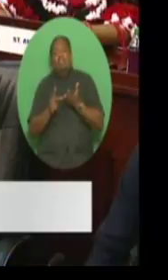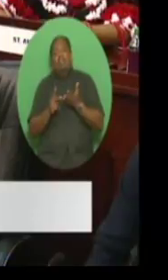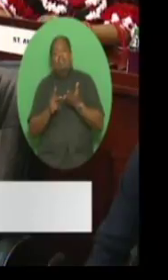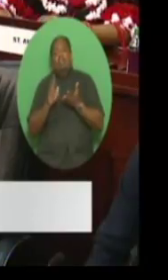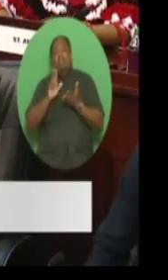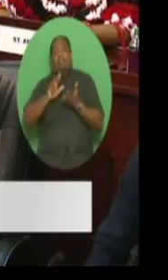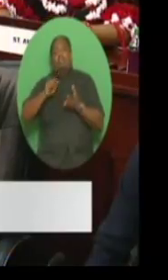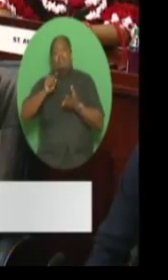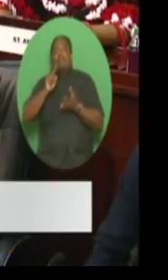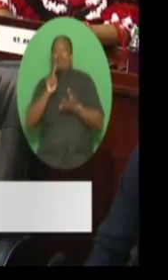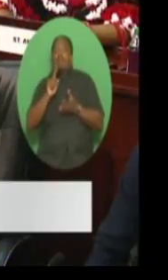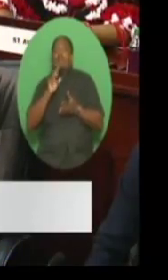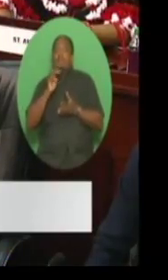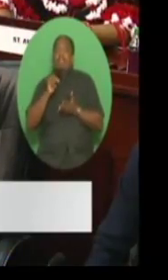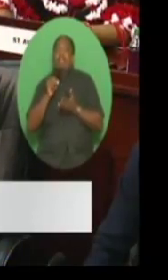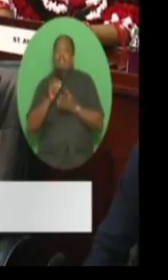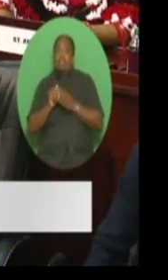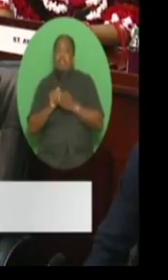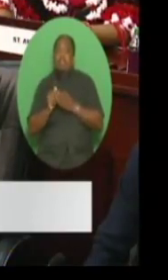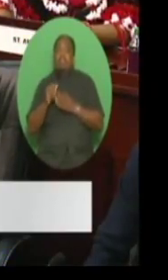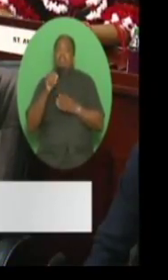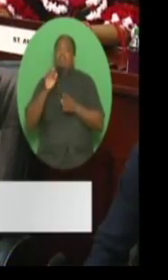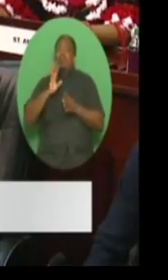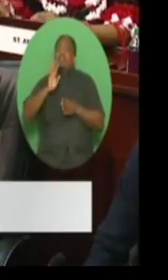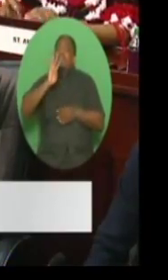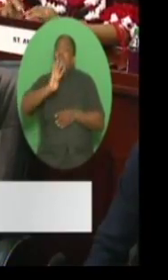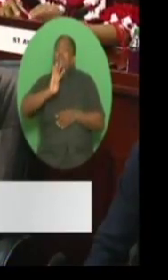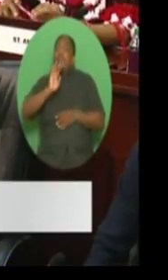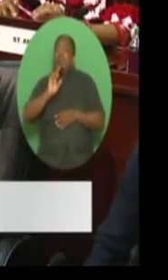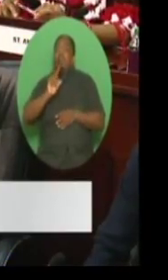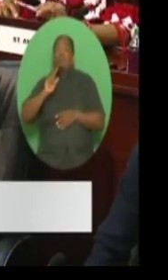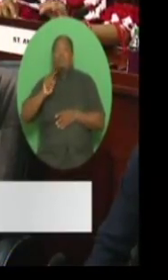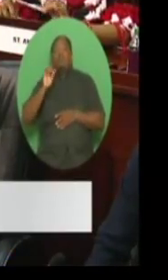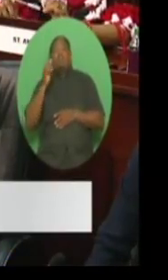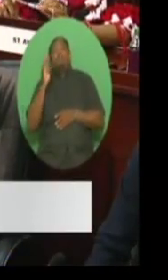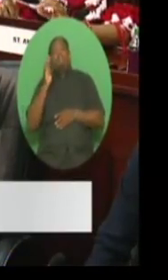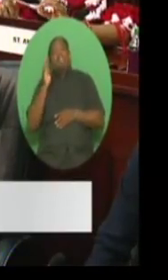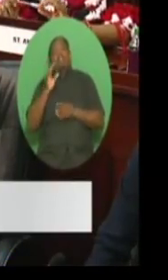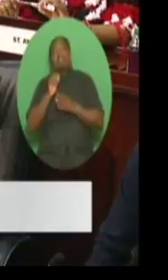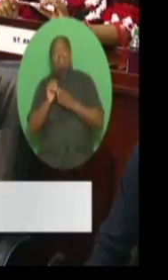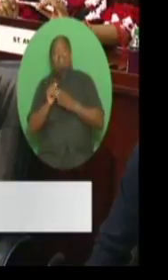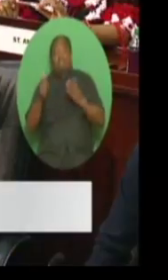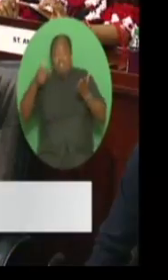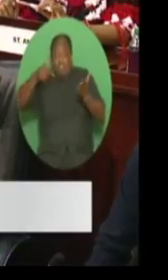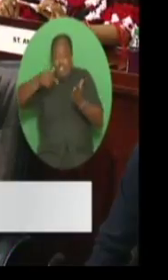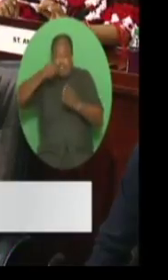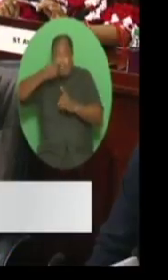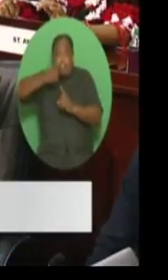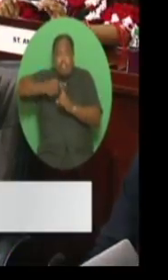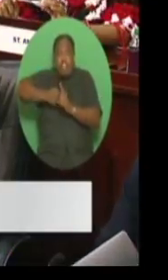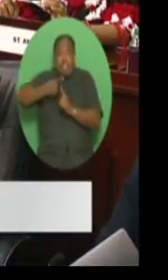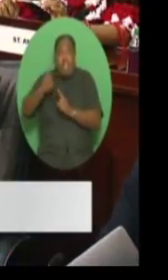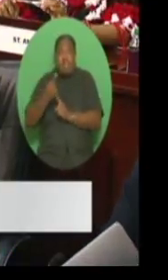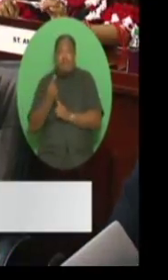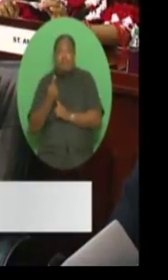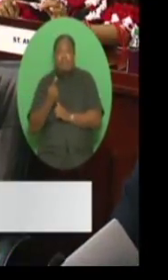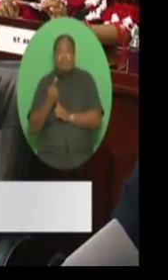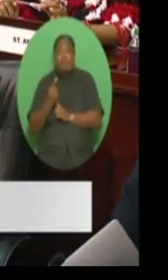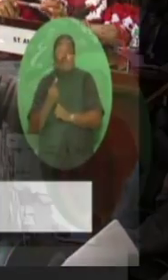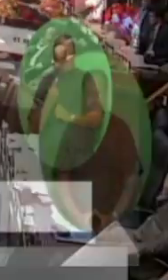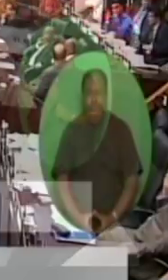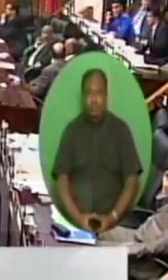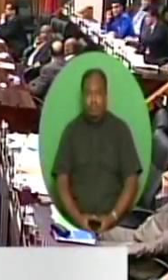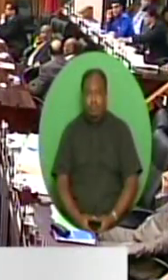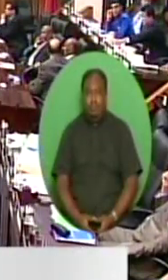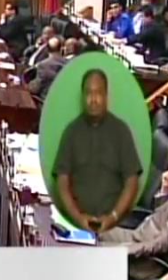We're talking $4.1 billion, Madam Speaker, for this month alone and inflows of $2.2 billion.